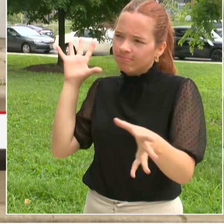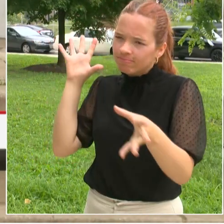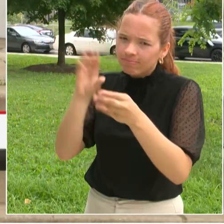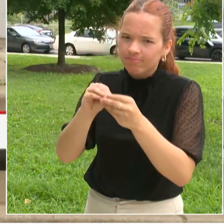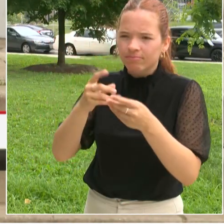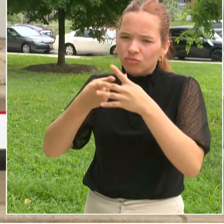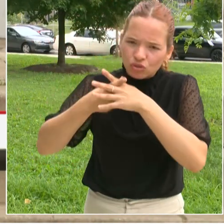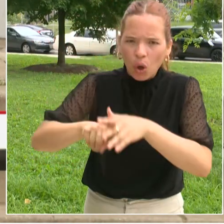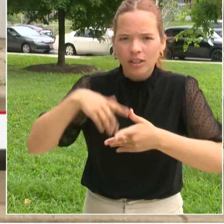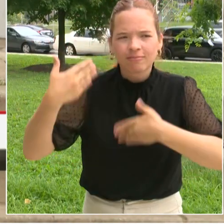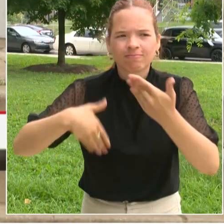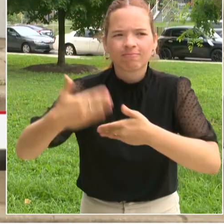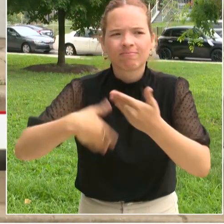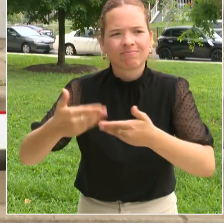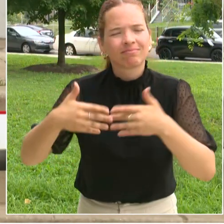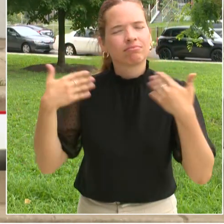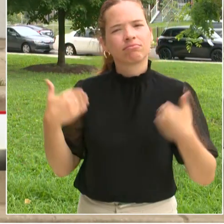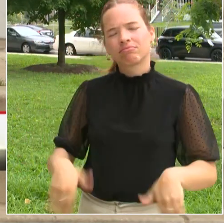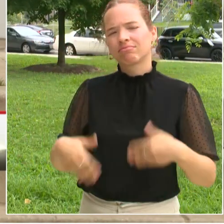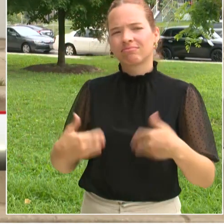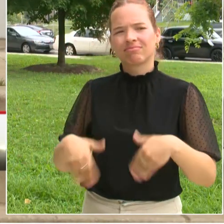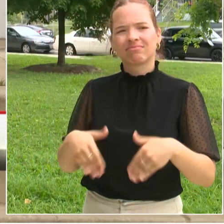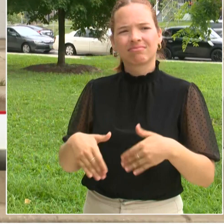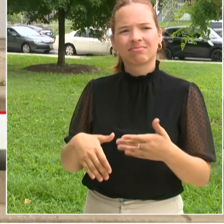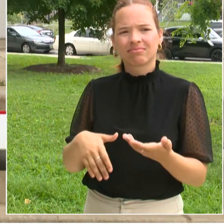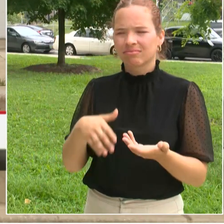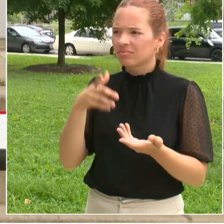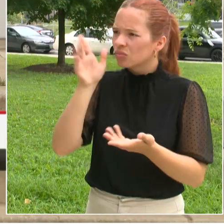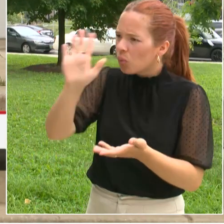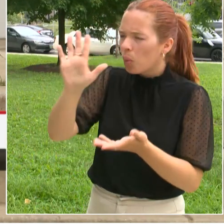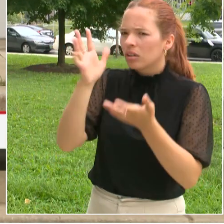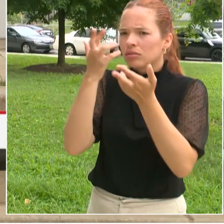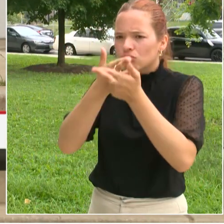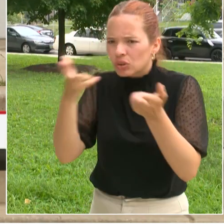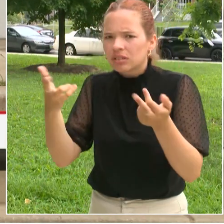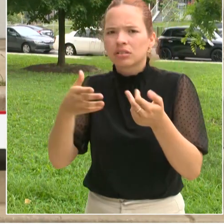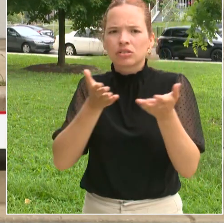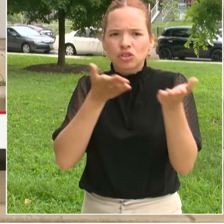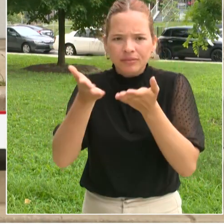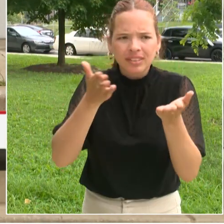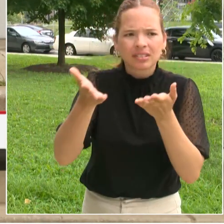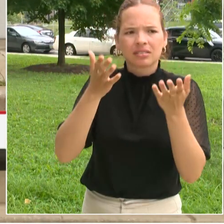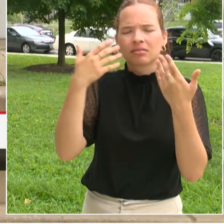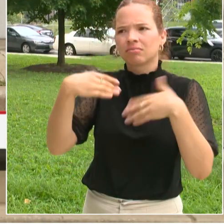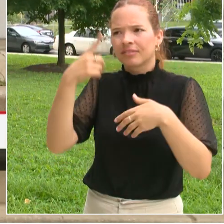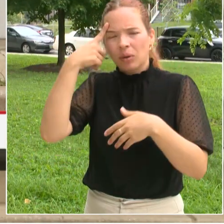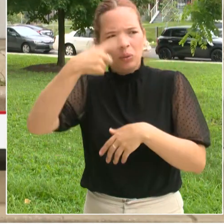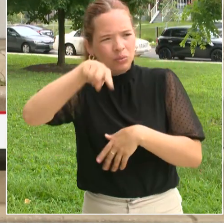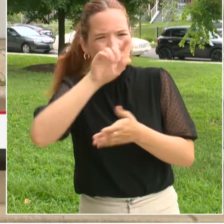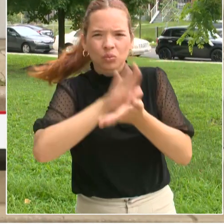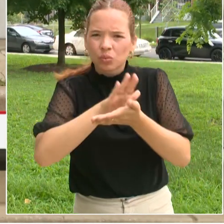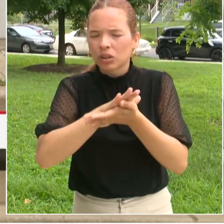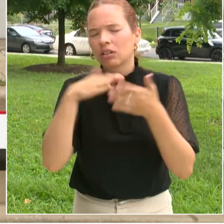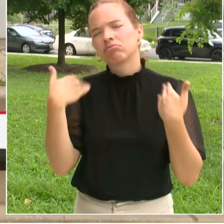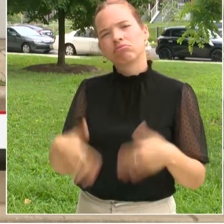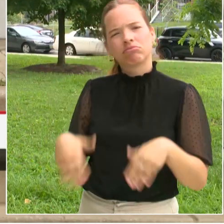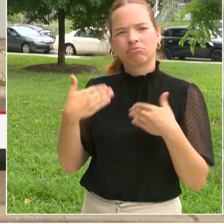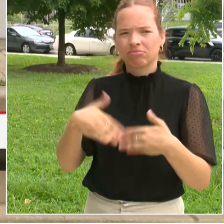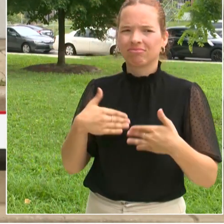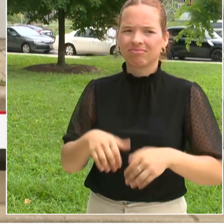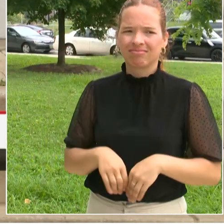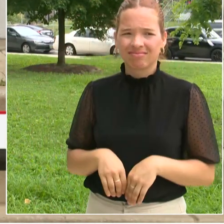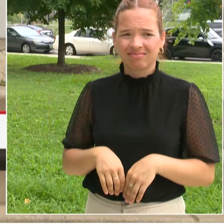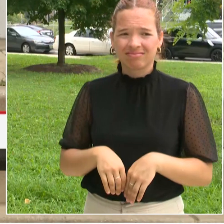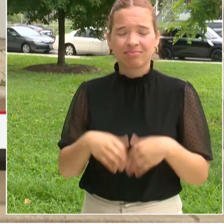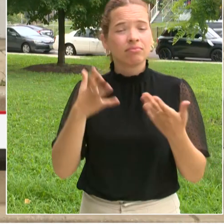healthy start of the school year. And this means making sure that all children see their primary medical provider for a well-child visit and receive all needed